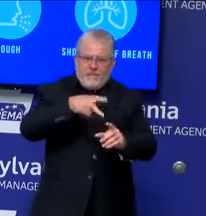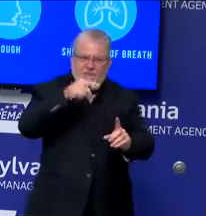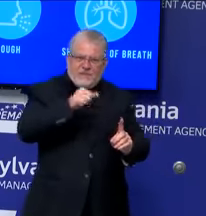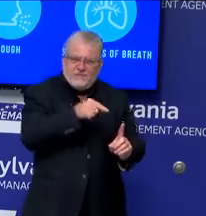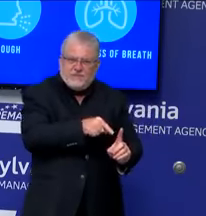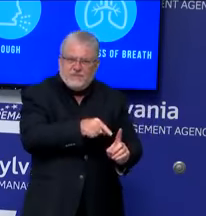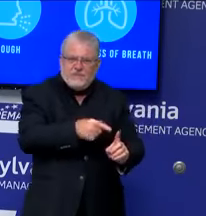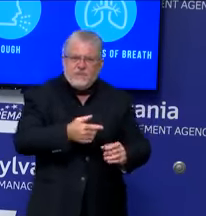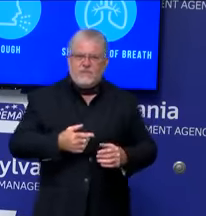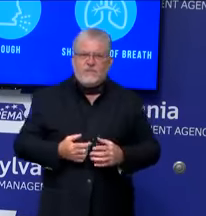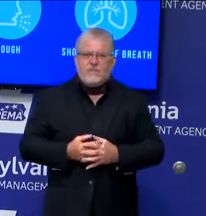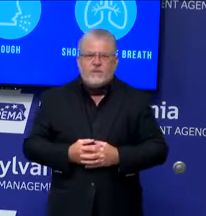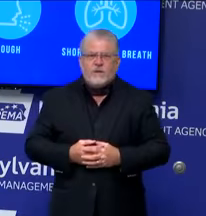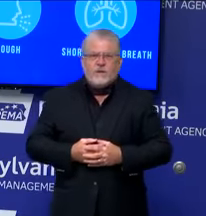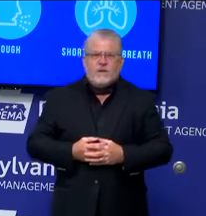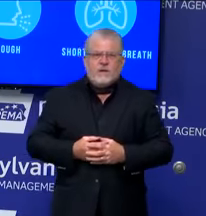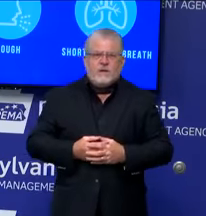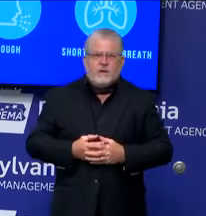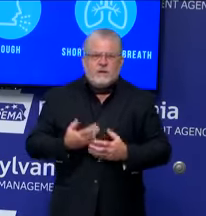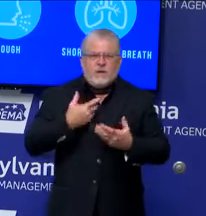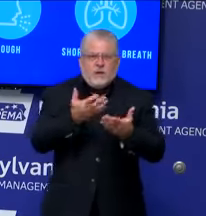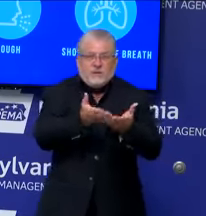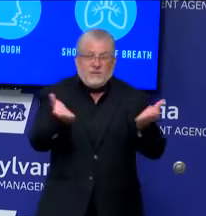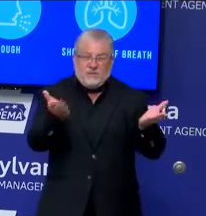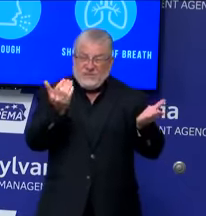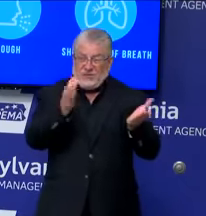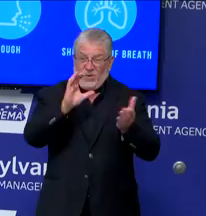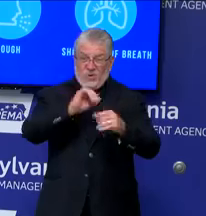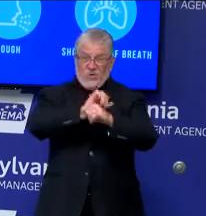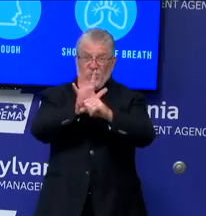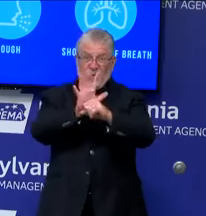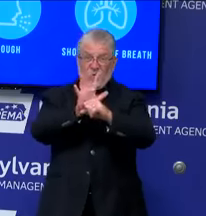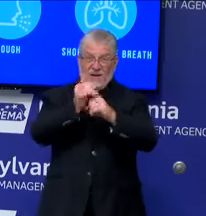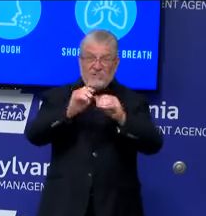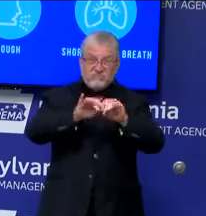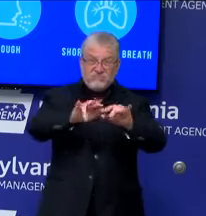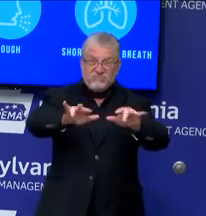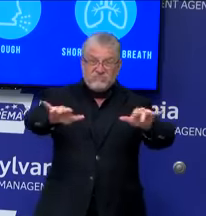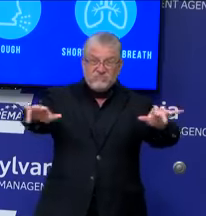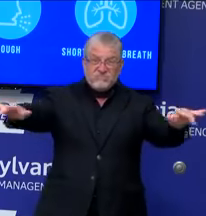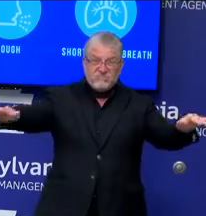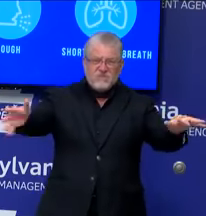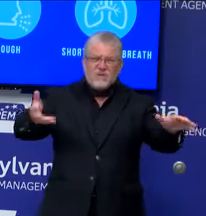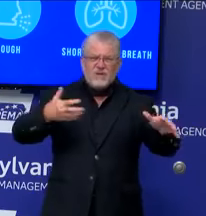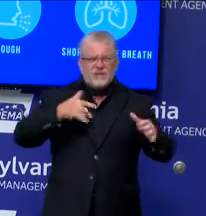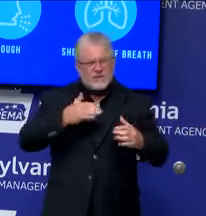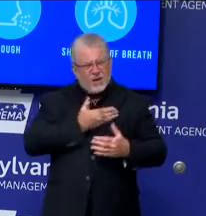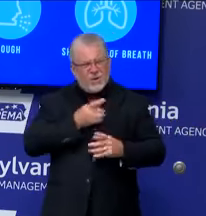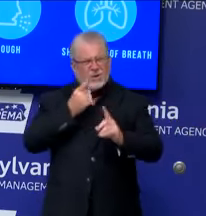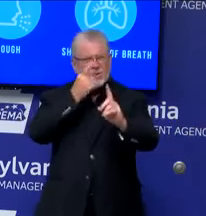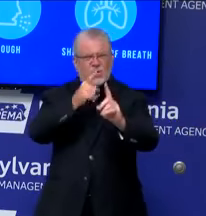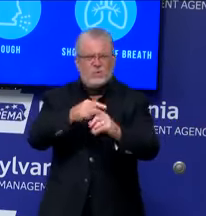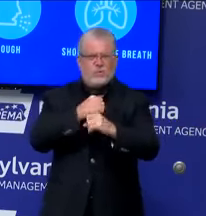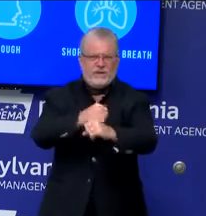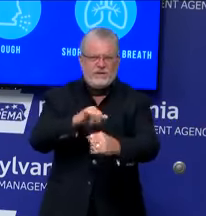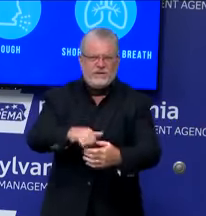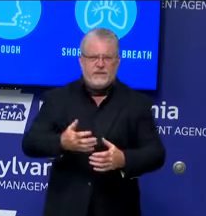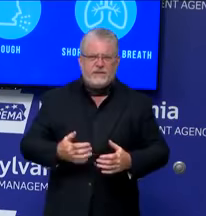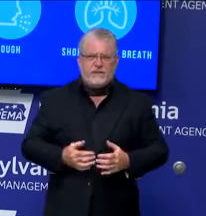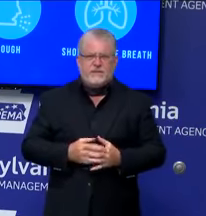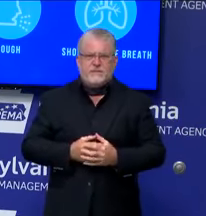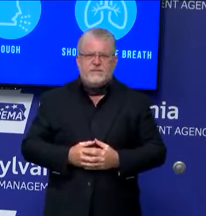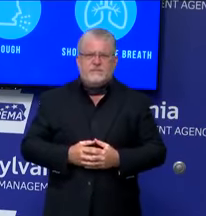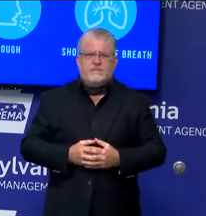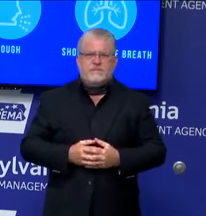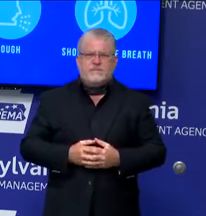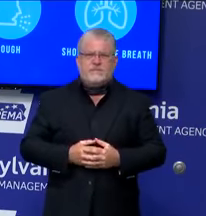pandemic due to COVID-19. And I will stay laser-focused on